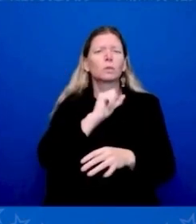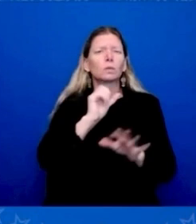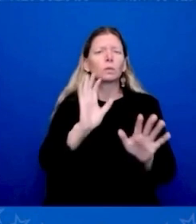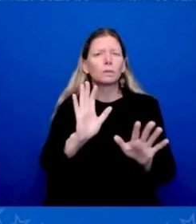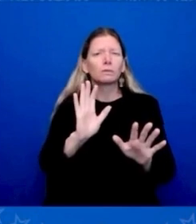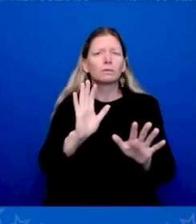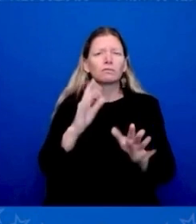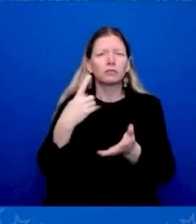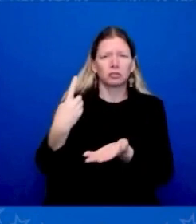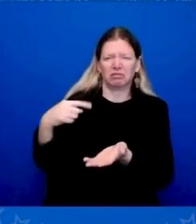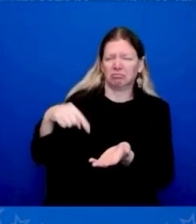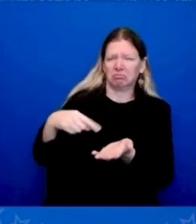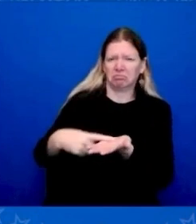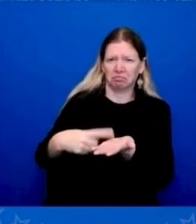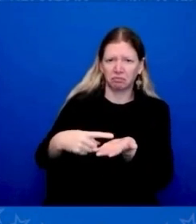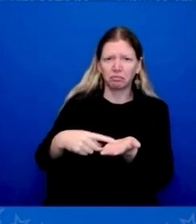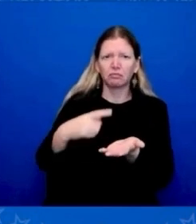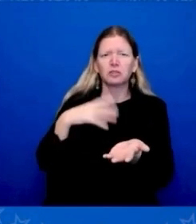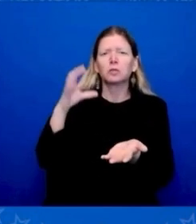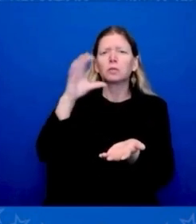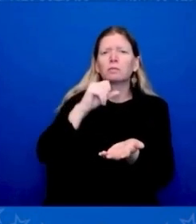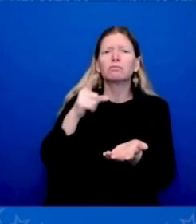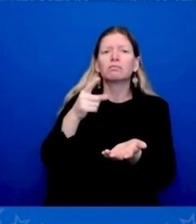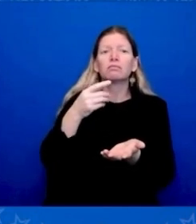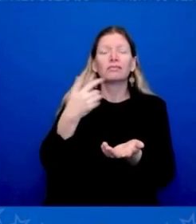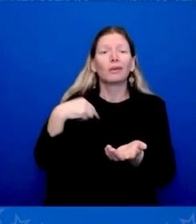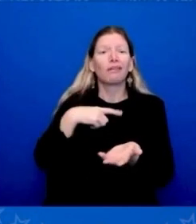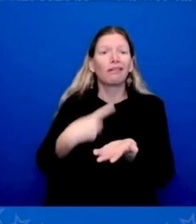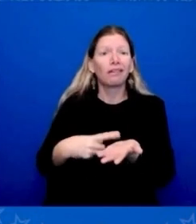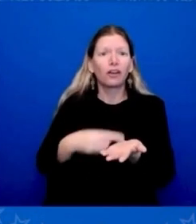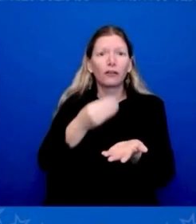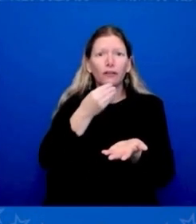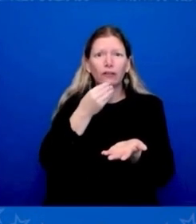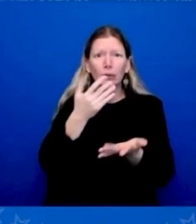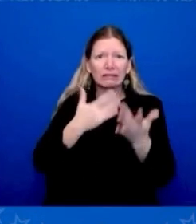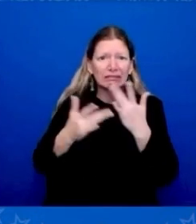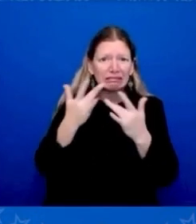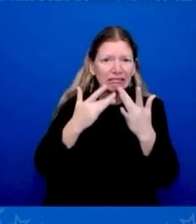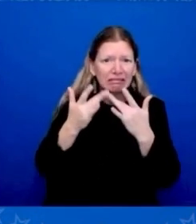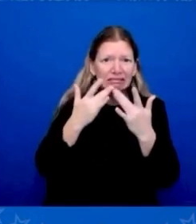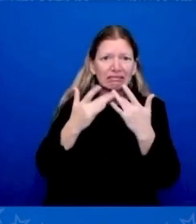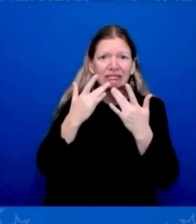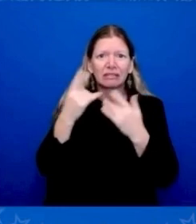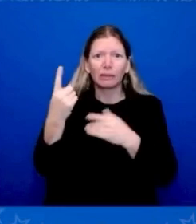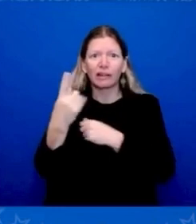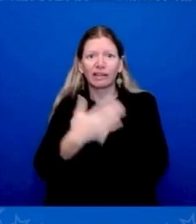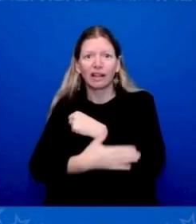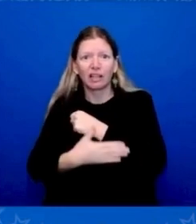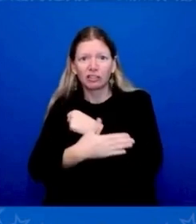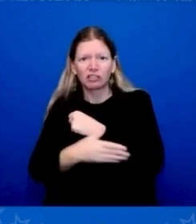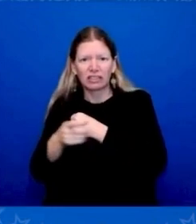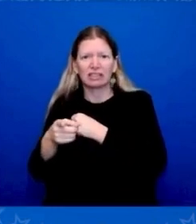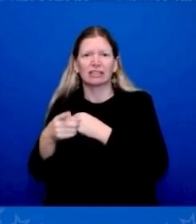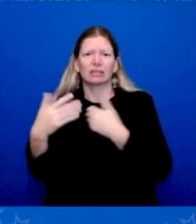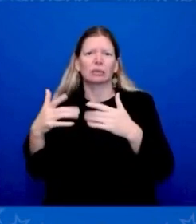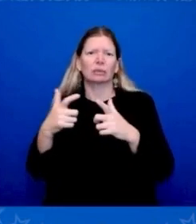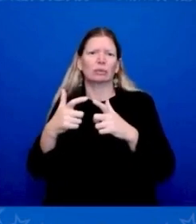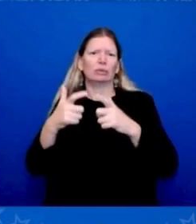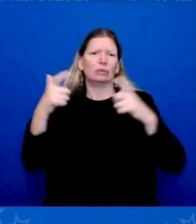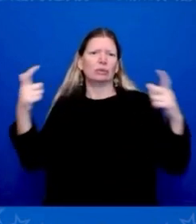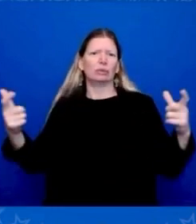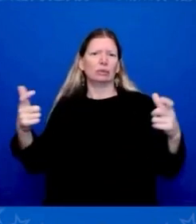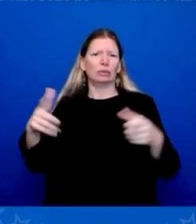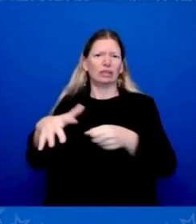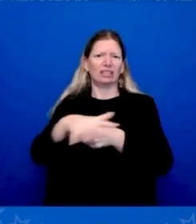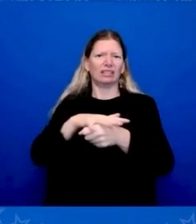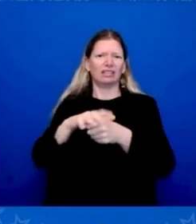excess of foodstuffs and resources. How would they get it to where they're going to go? How are they going to do it? That's why we're also going to